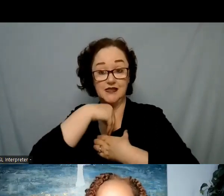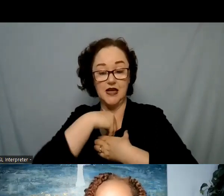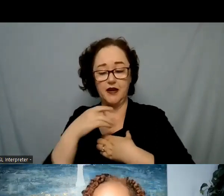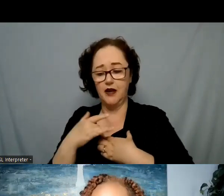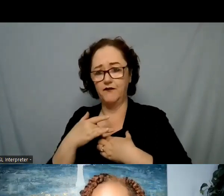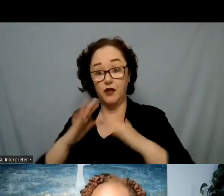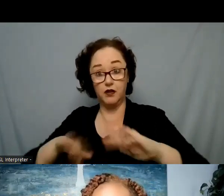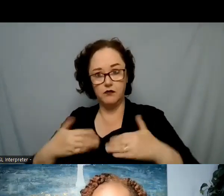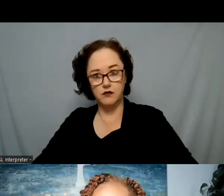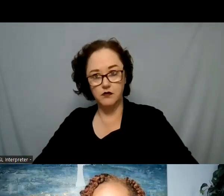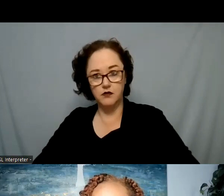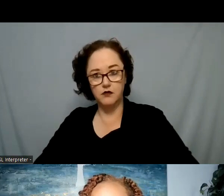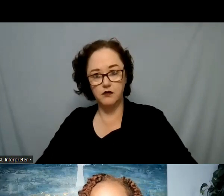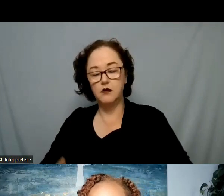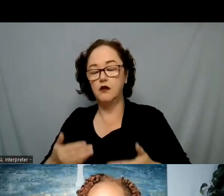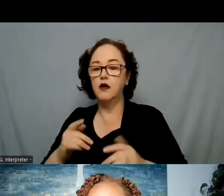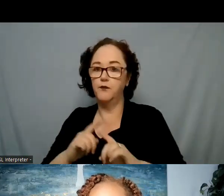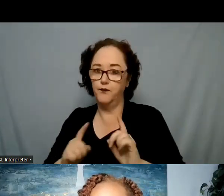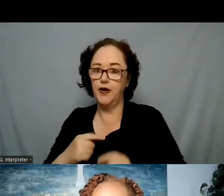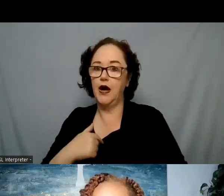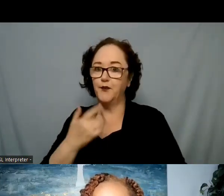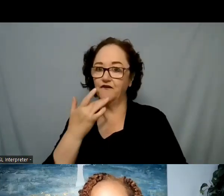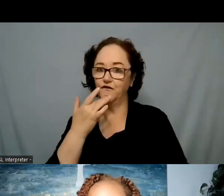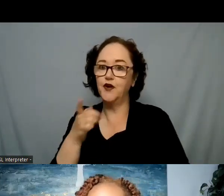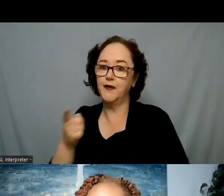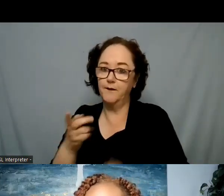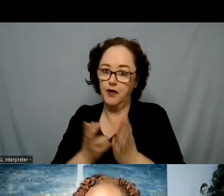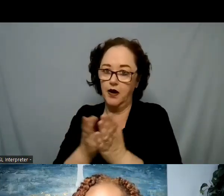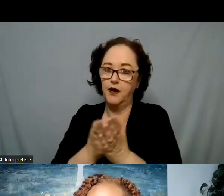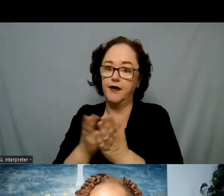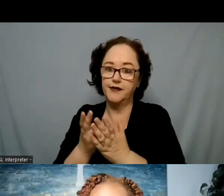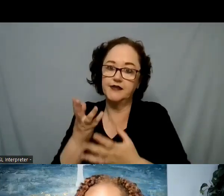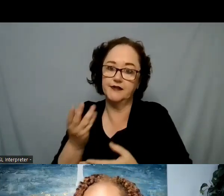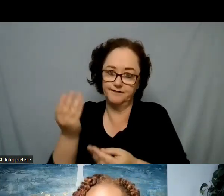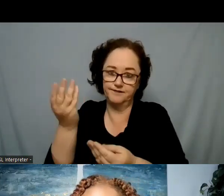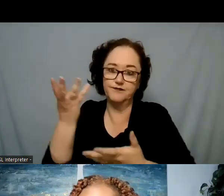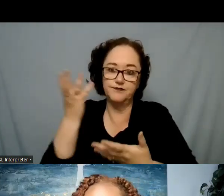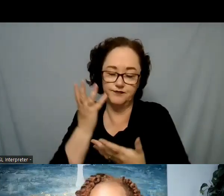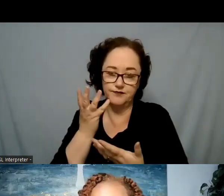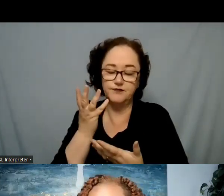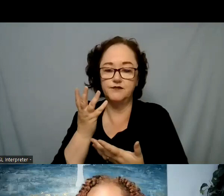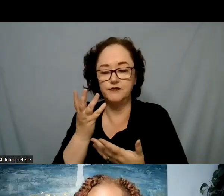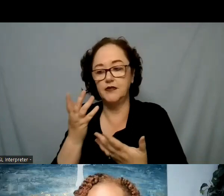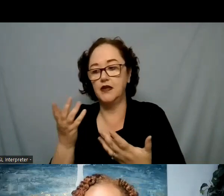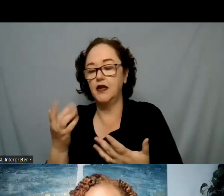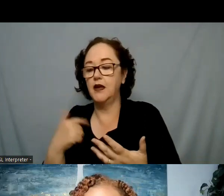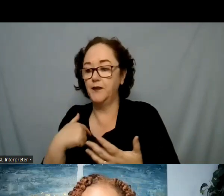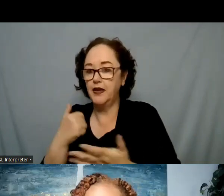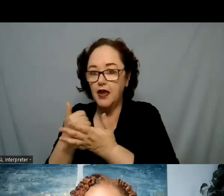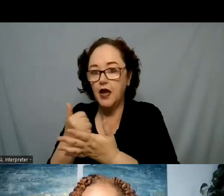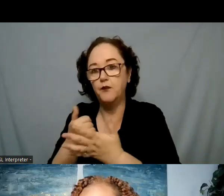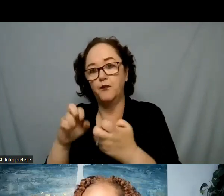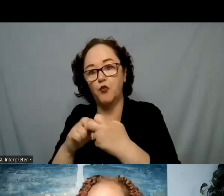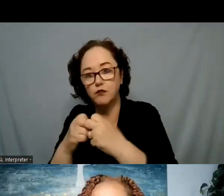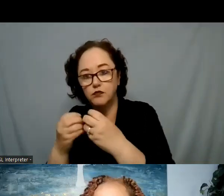I would rather know and then I can help him problem solve or I can talk him through